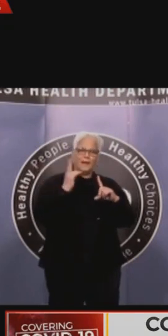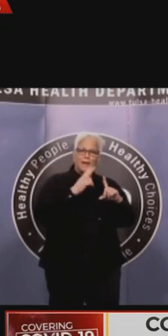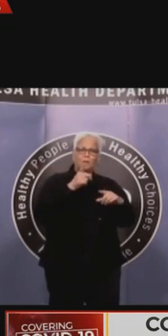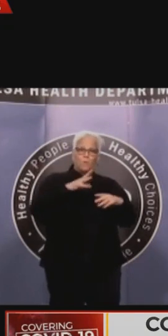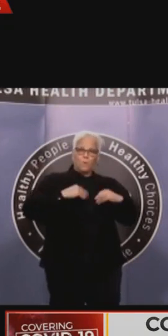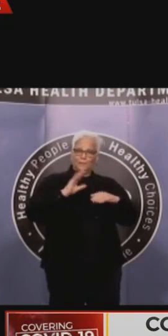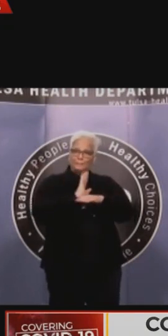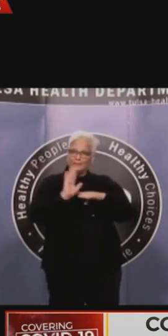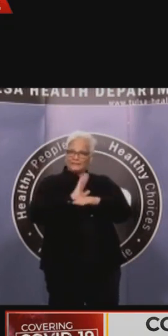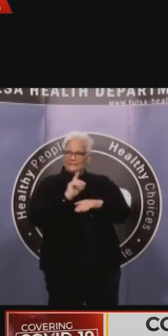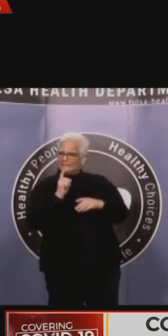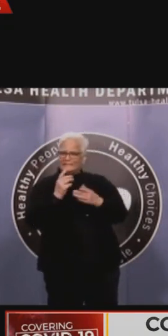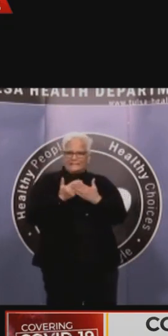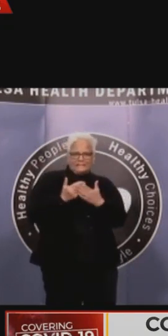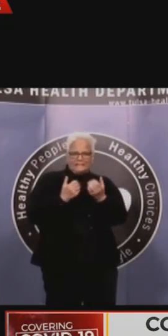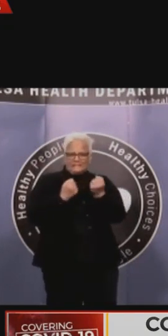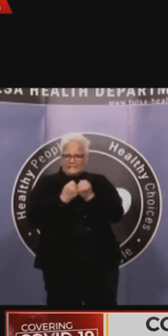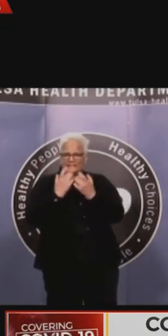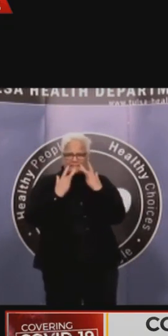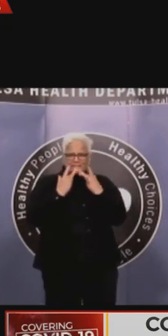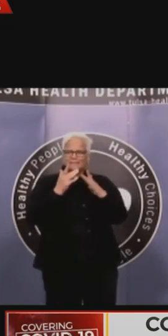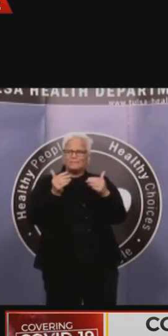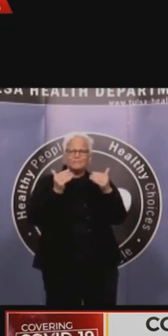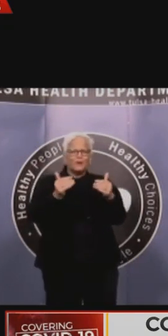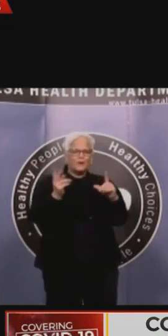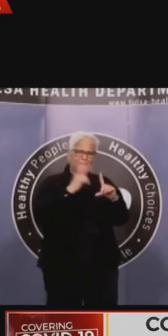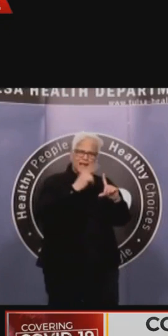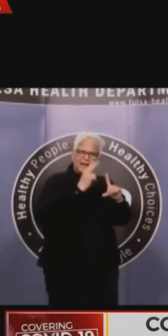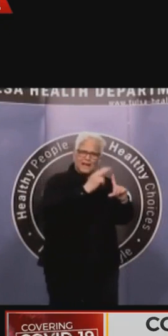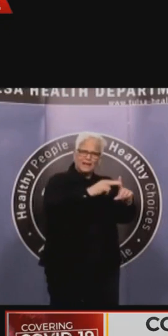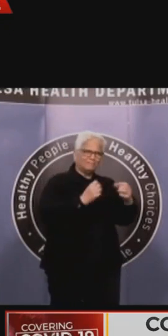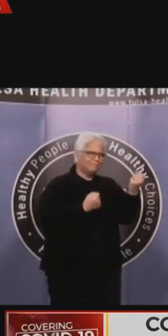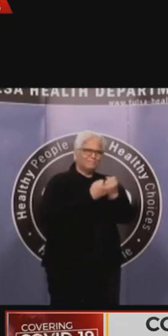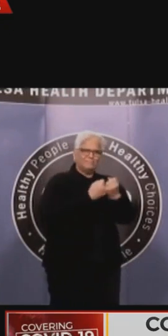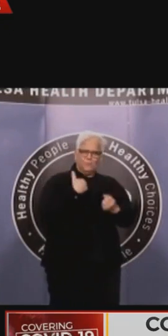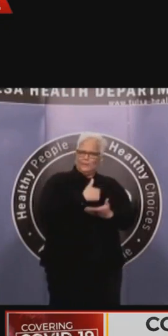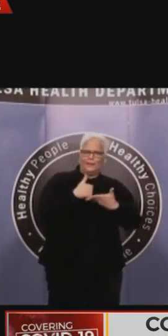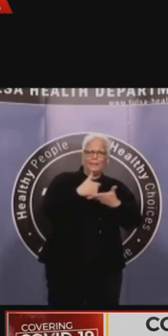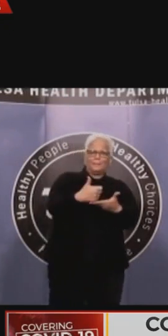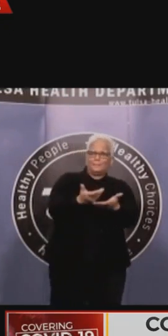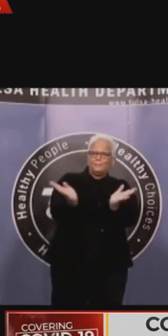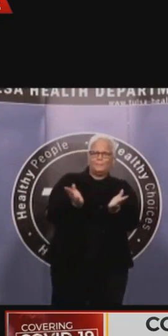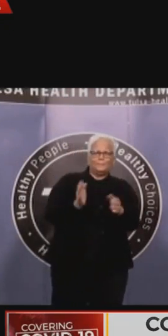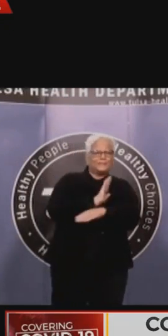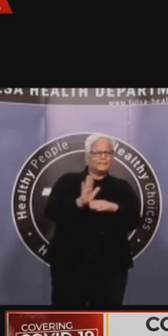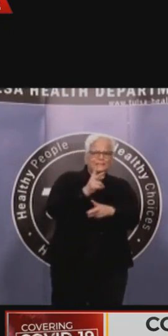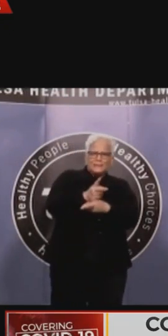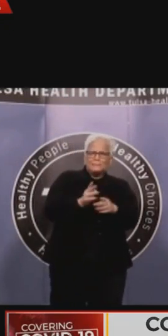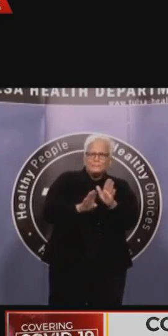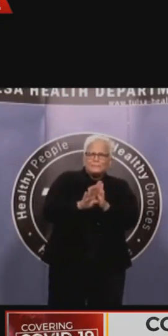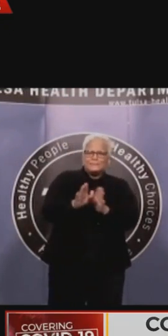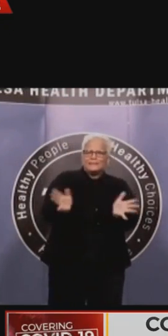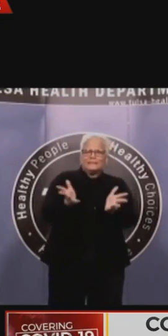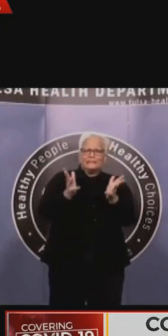get one of those small business administration loans, please go to TulsaResponse.org and not only do we have